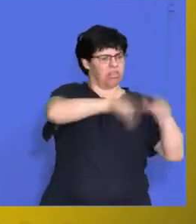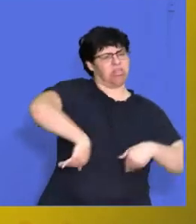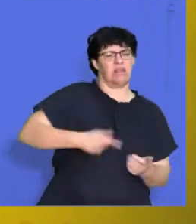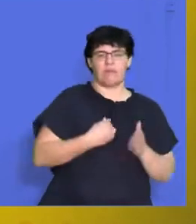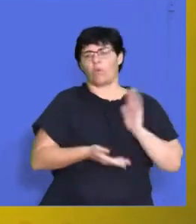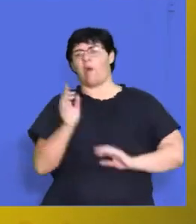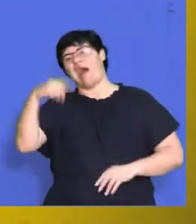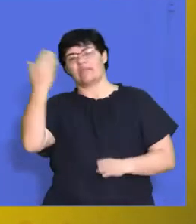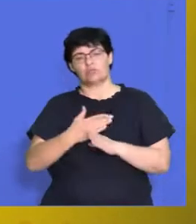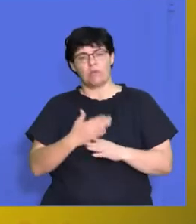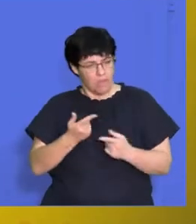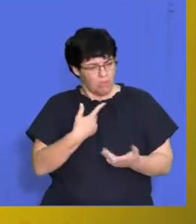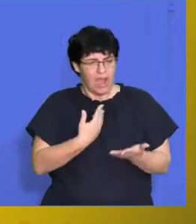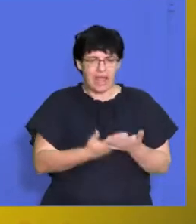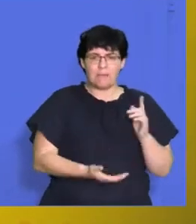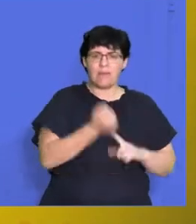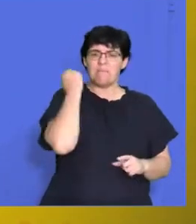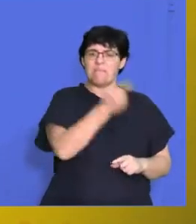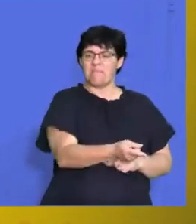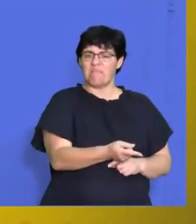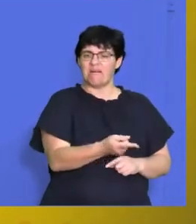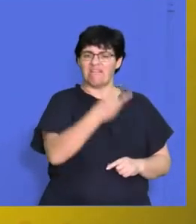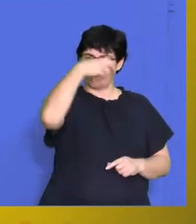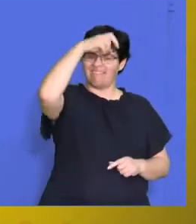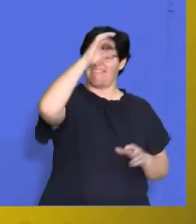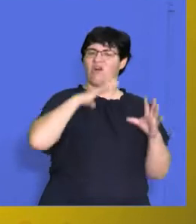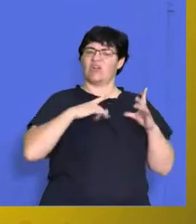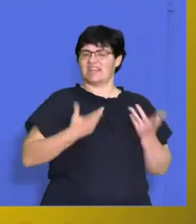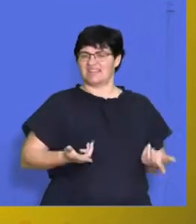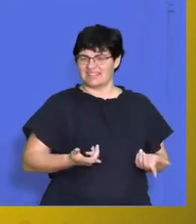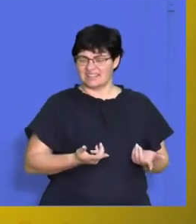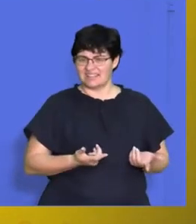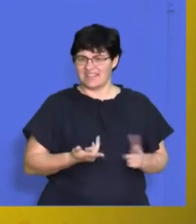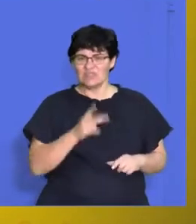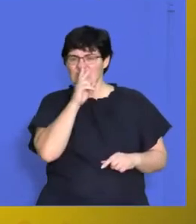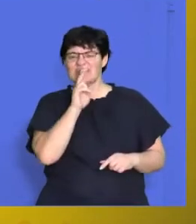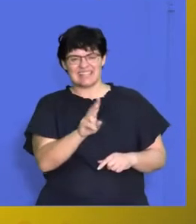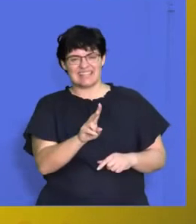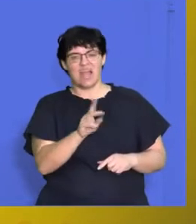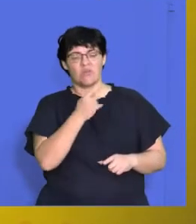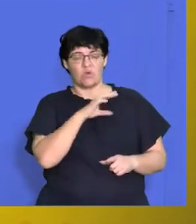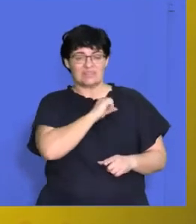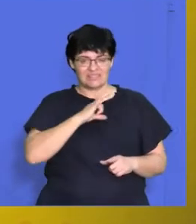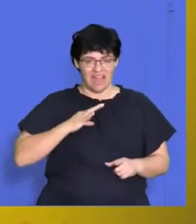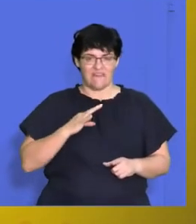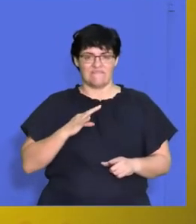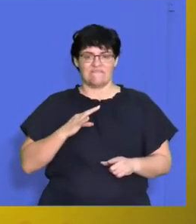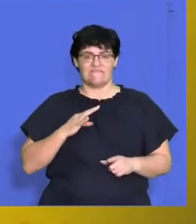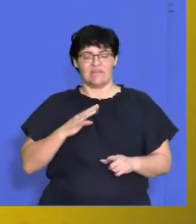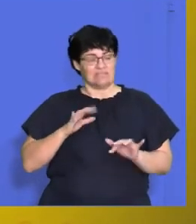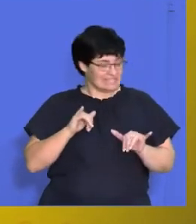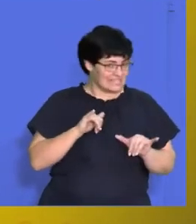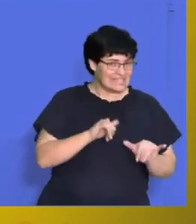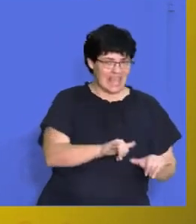he or she potentially could go to Tomorrowland? So you're going to see your employees will stay